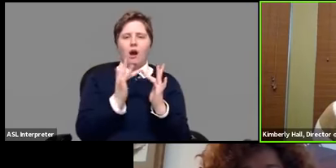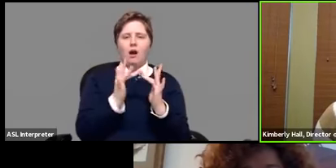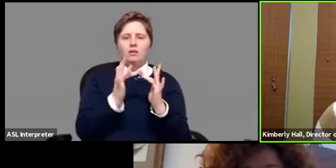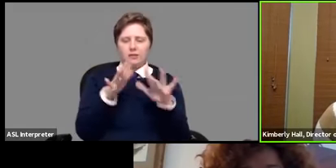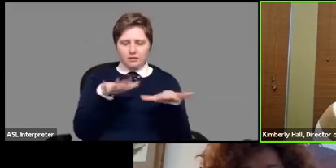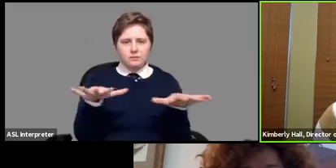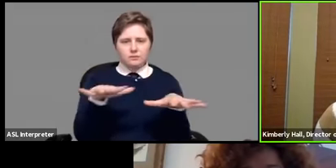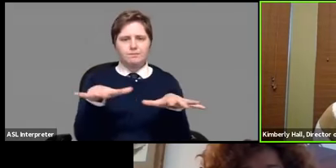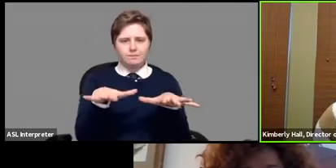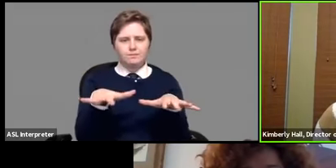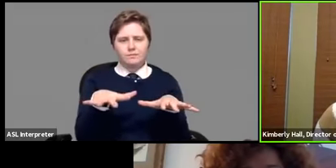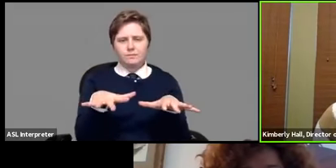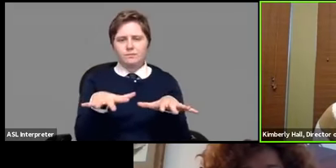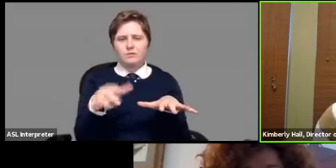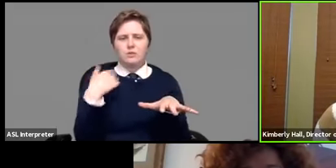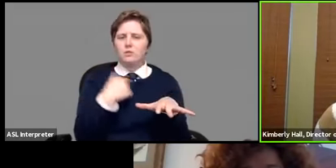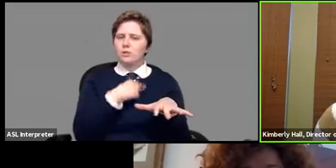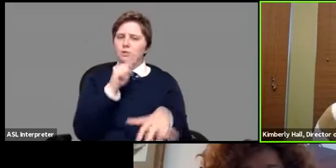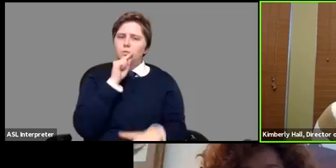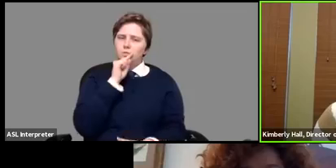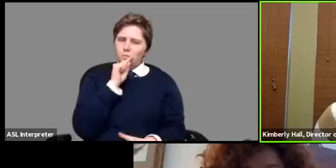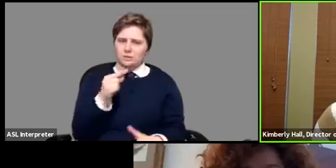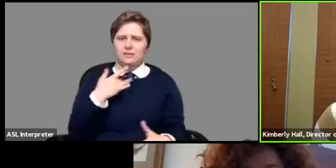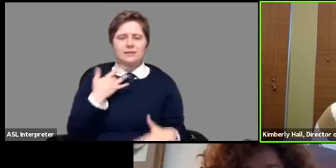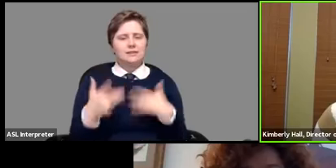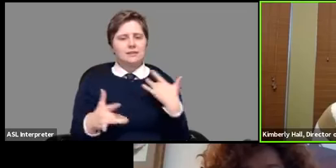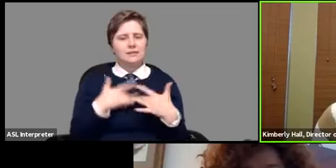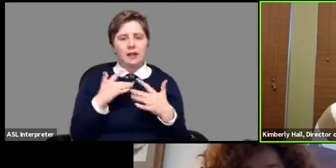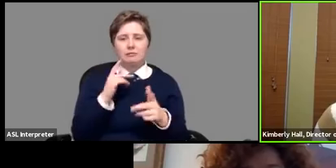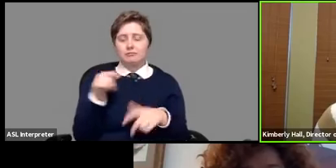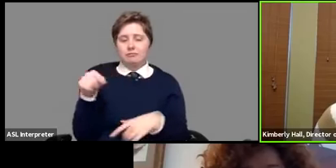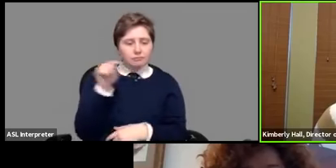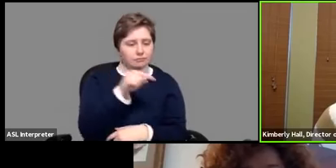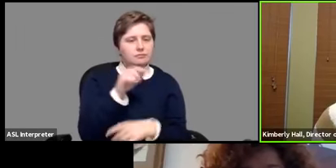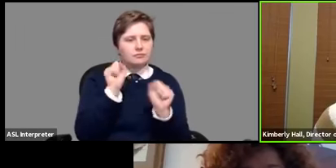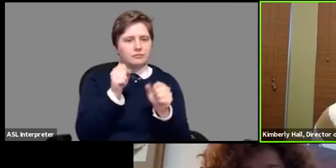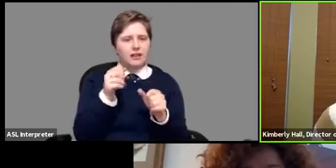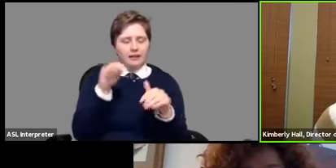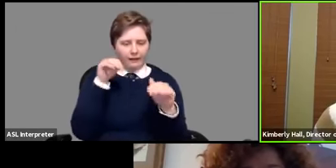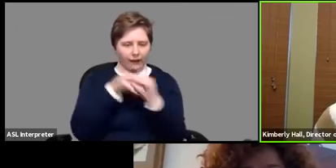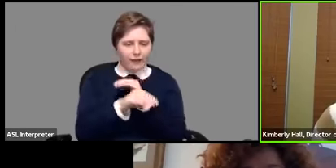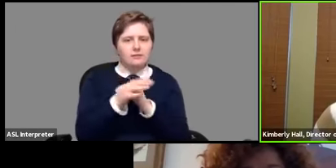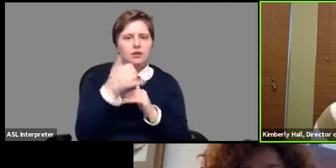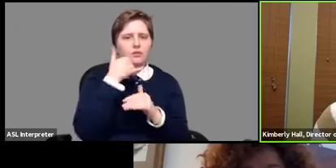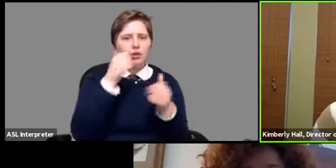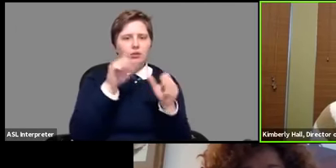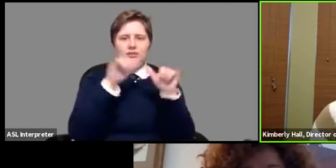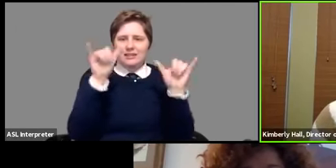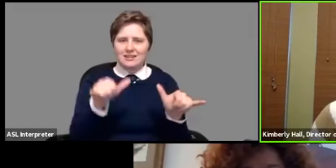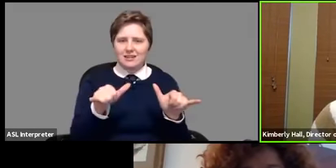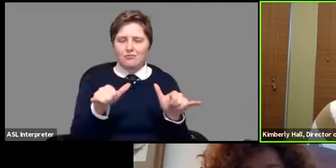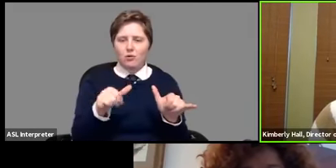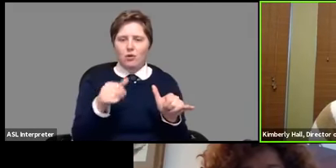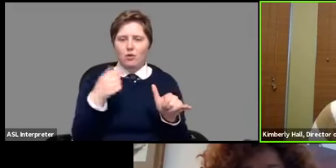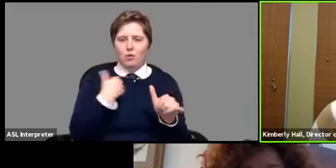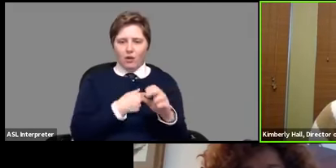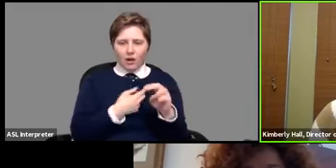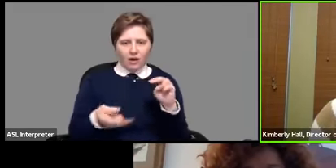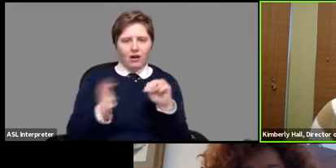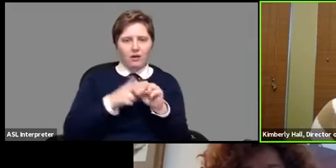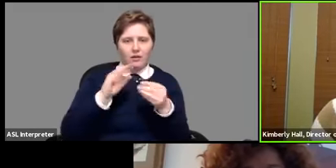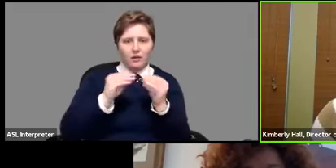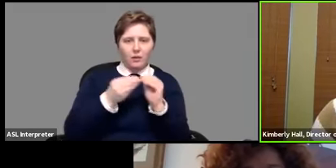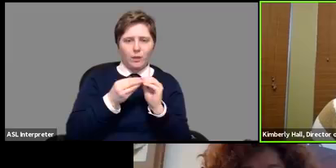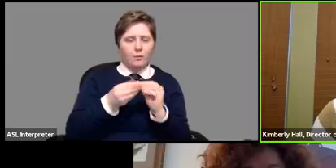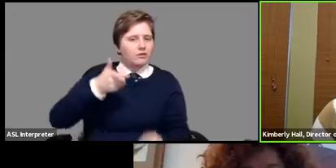and so we are really excited that individuals will be able to get into the phone system we're scaling up agents